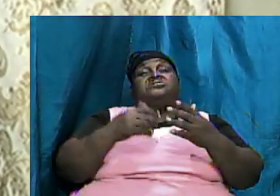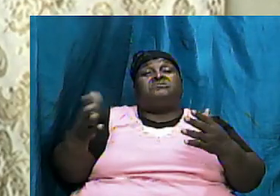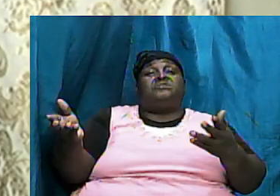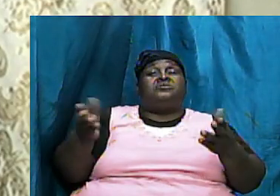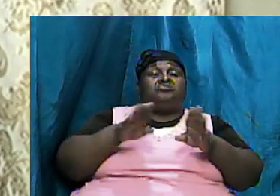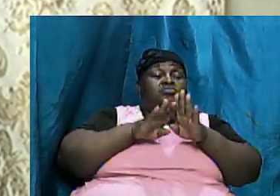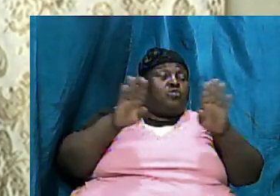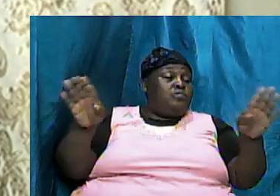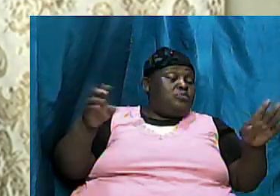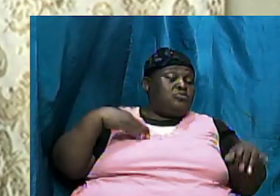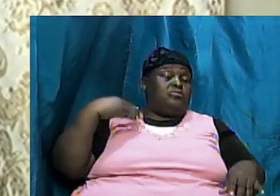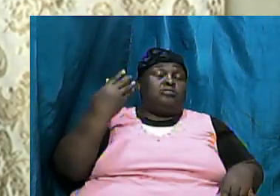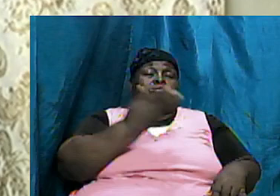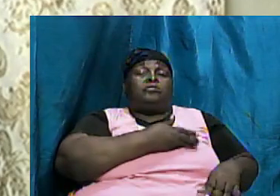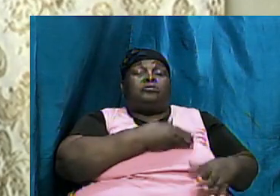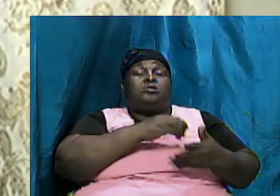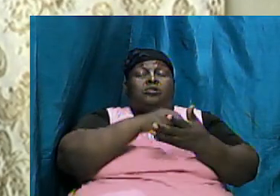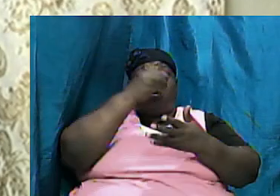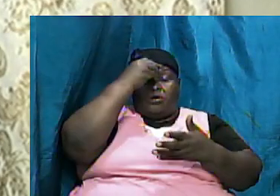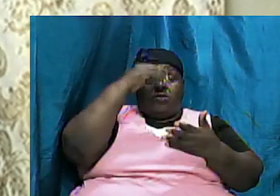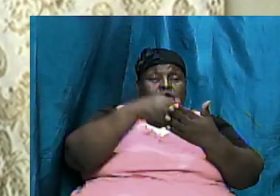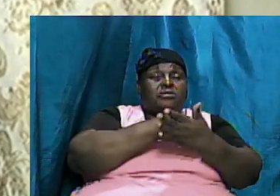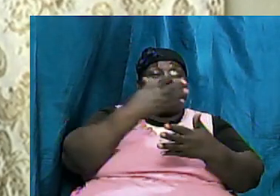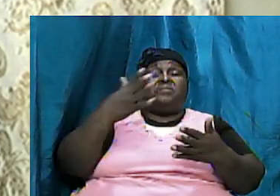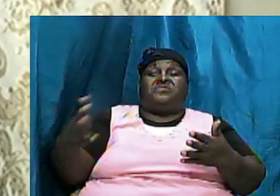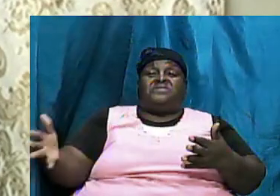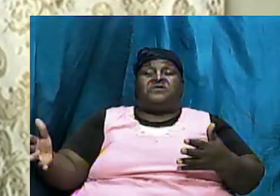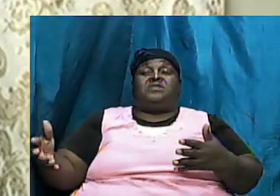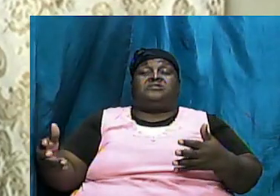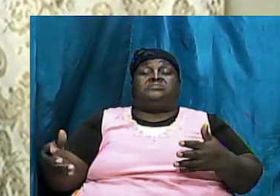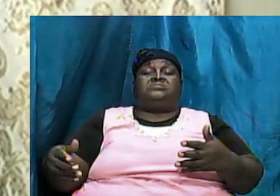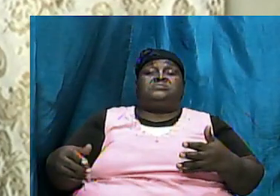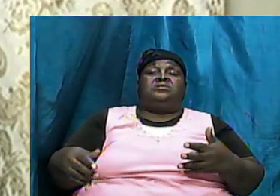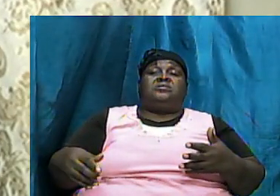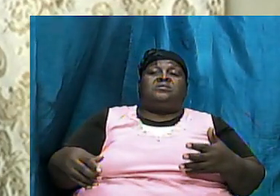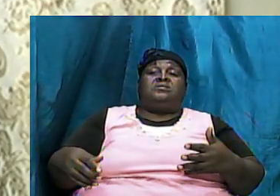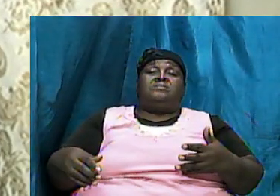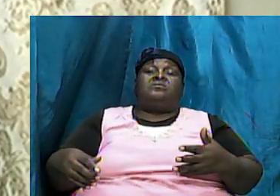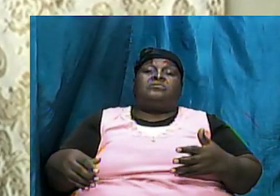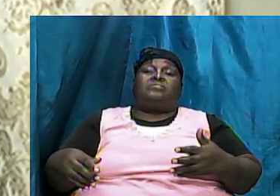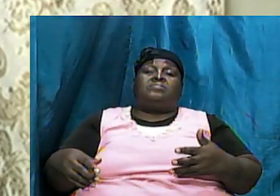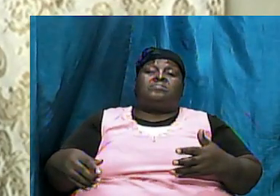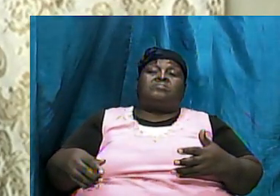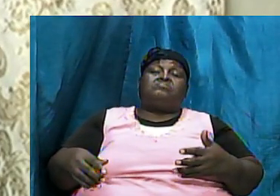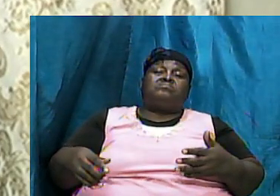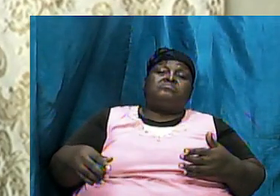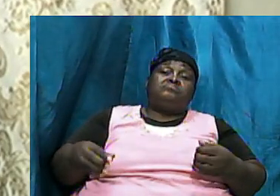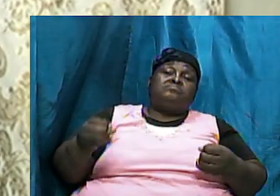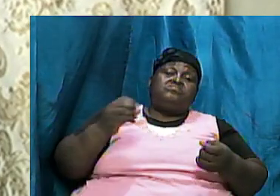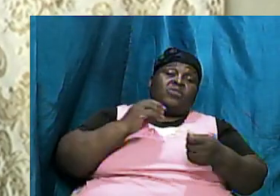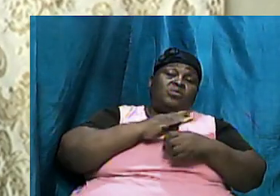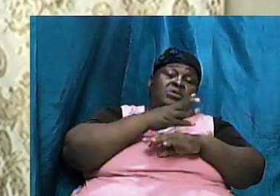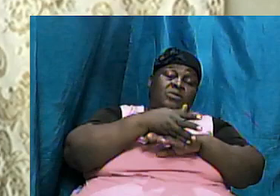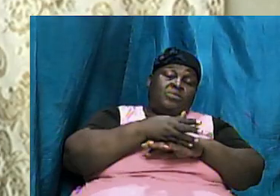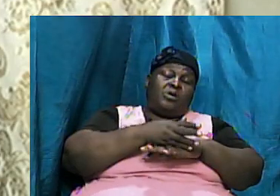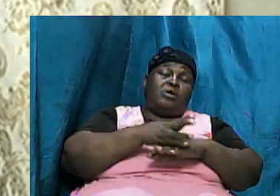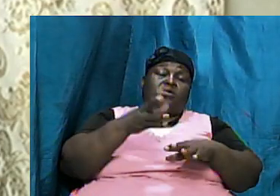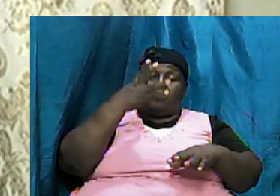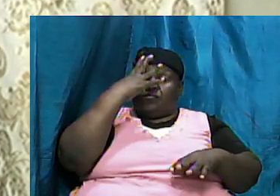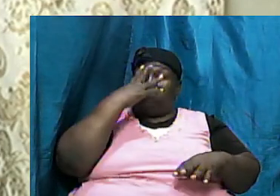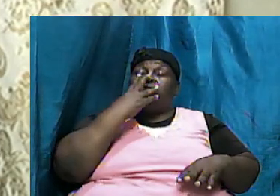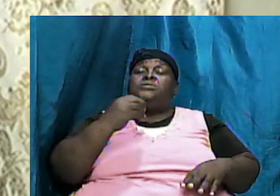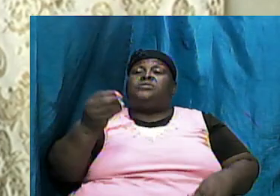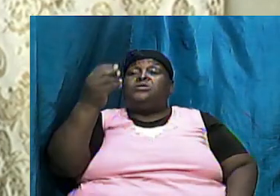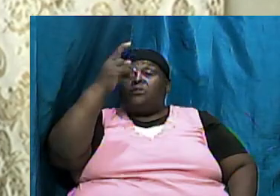things we shall be impacted by things that are right in the book we are going to go over to a little Hebrew and we'll catch